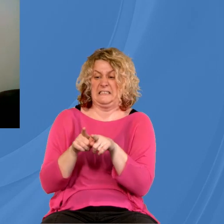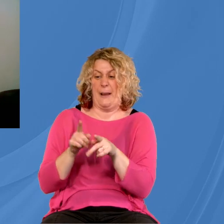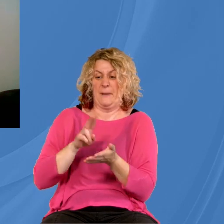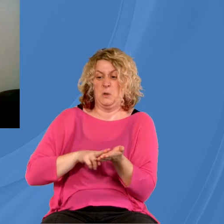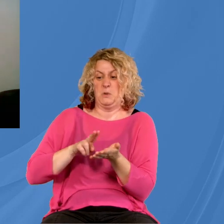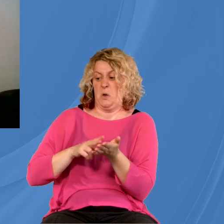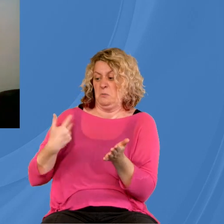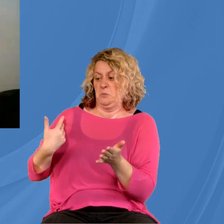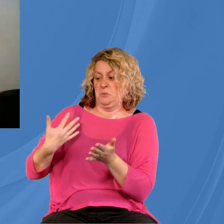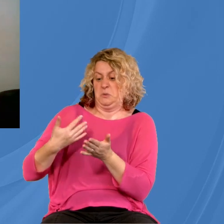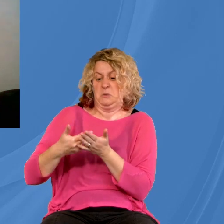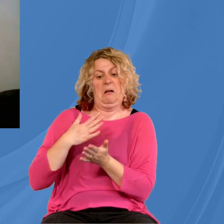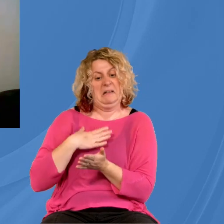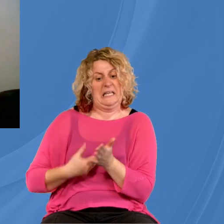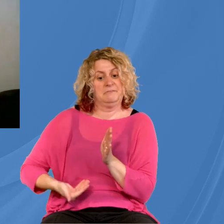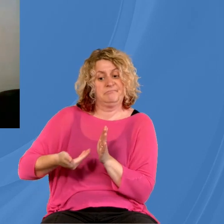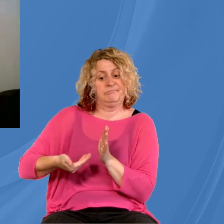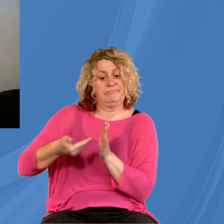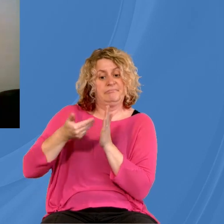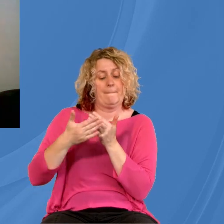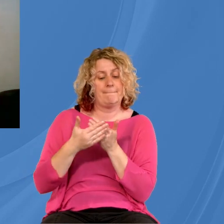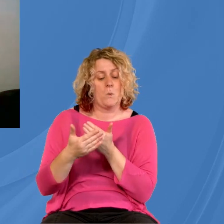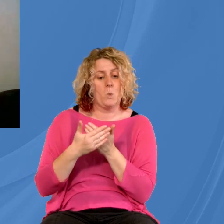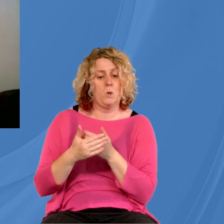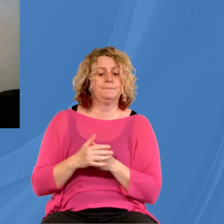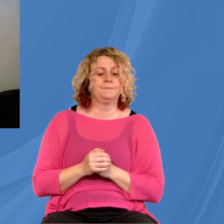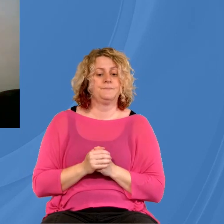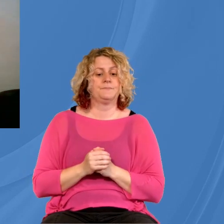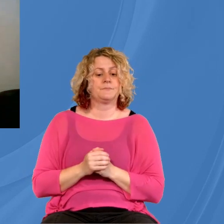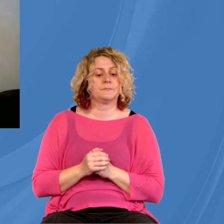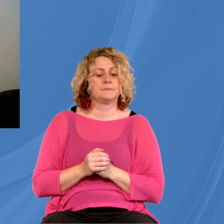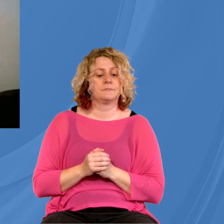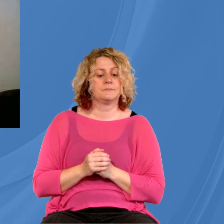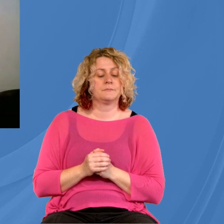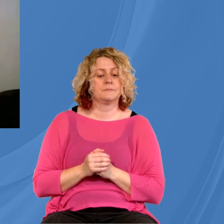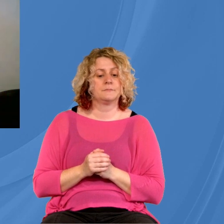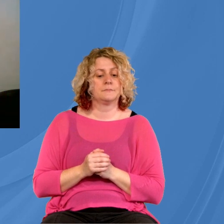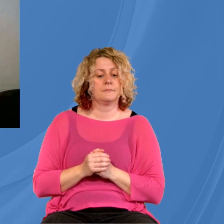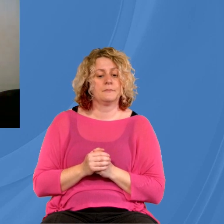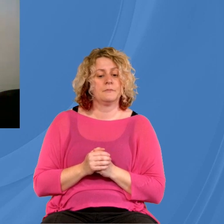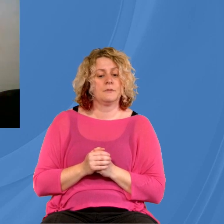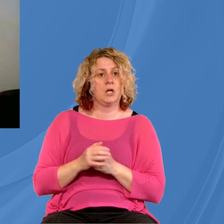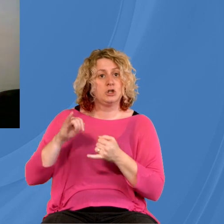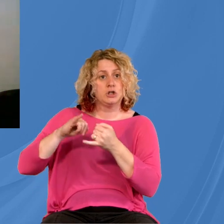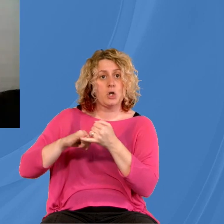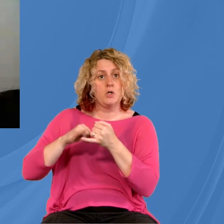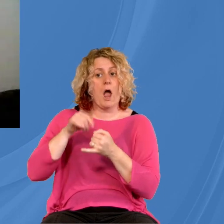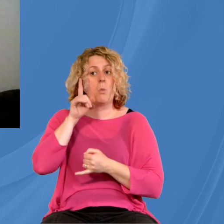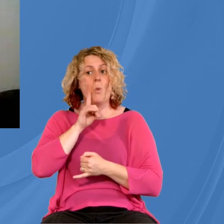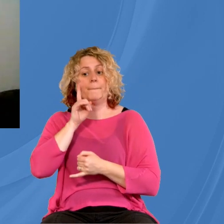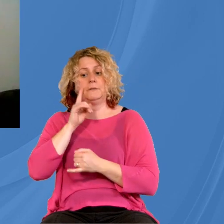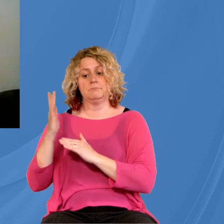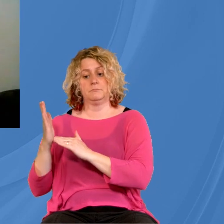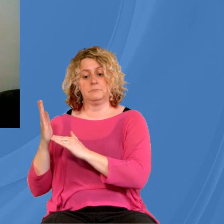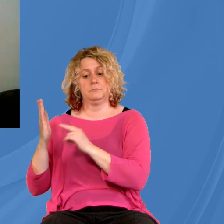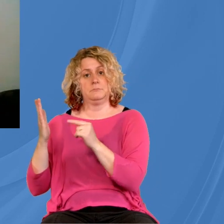ever-increasing measure. You talked about times being tough there. Sonia, I don't know if you can hear me. I hope you can. One of the things